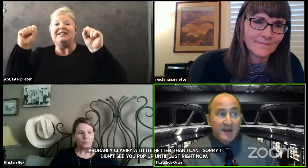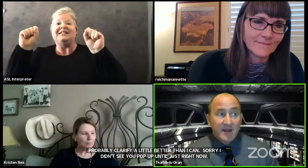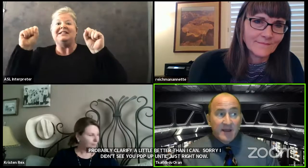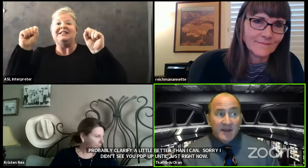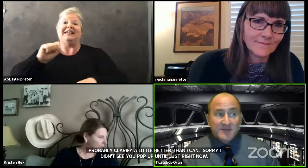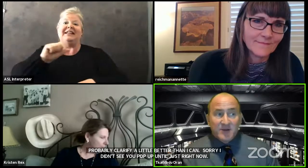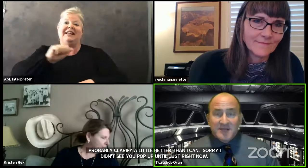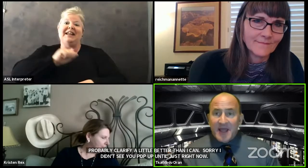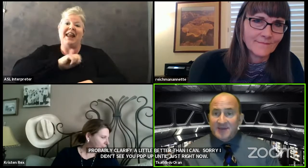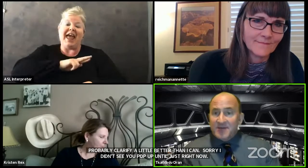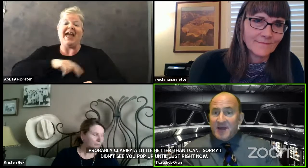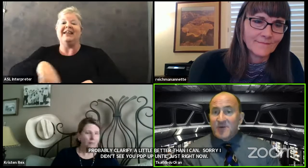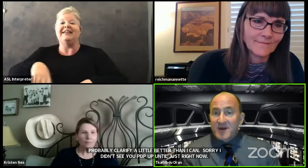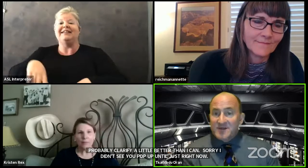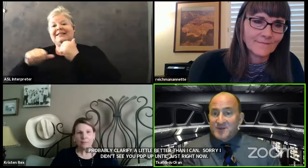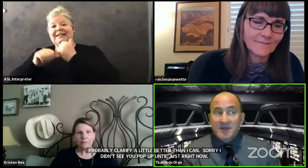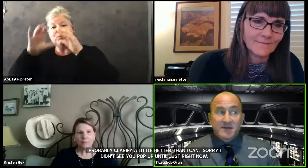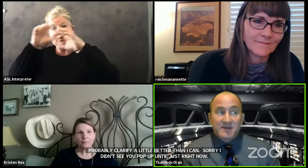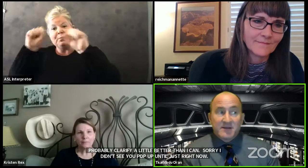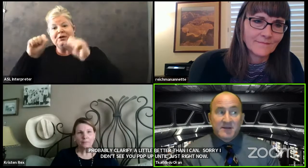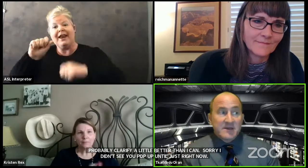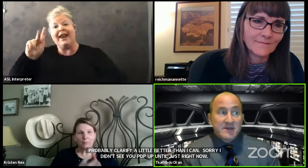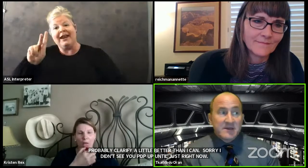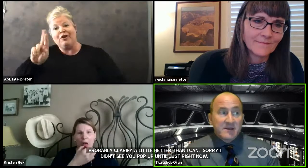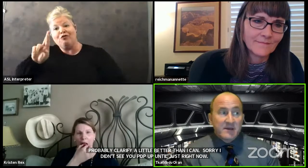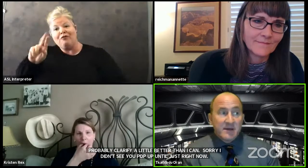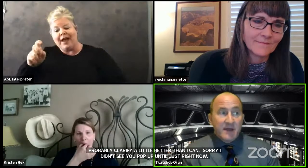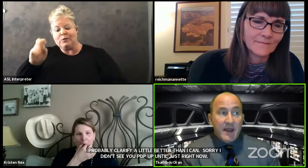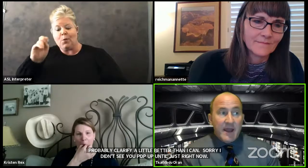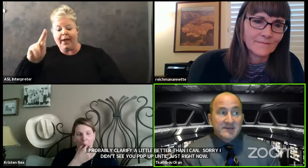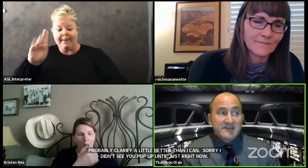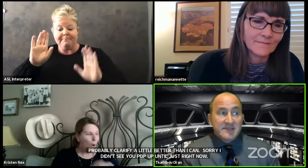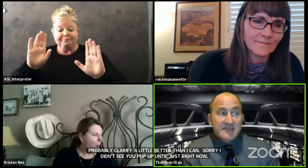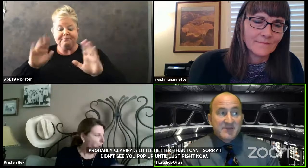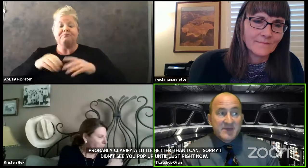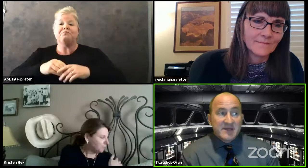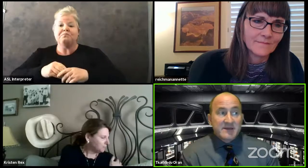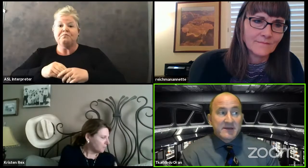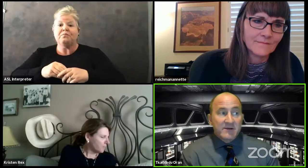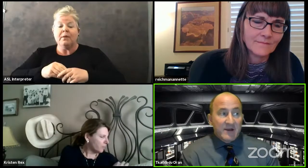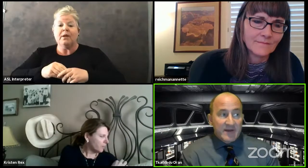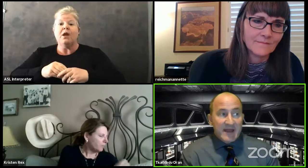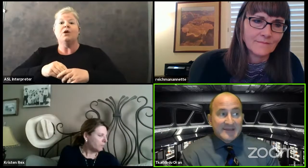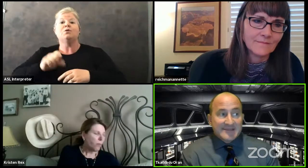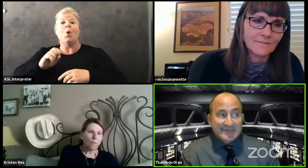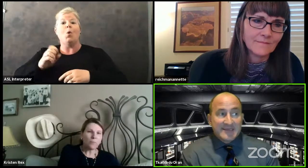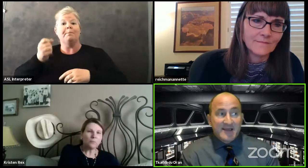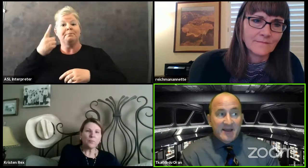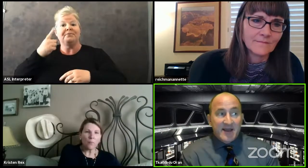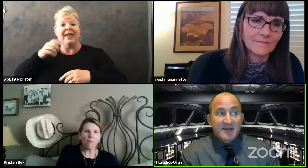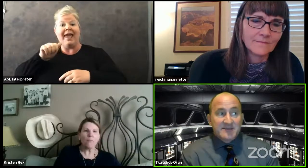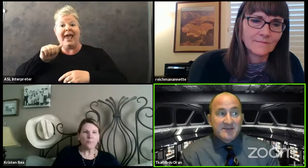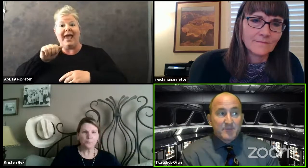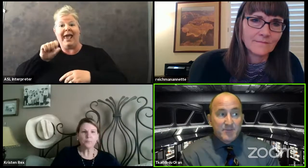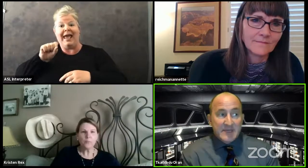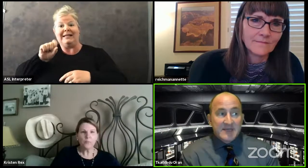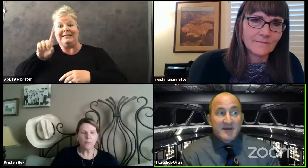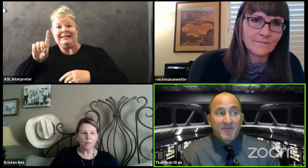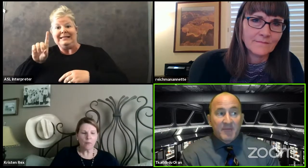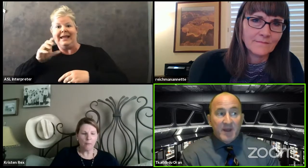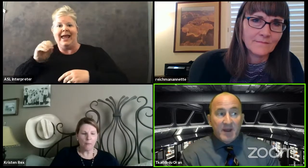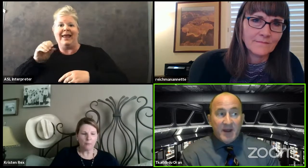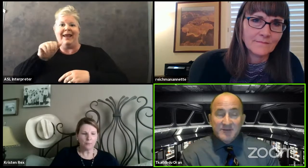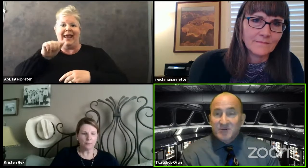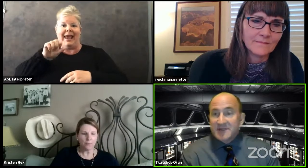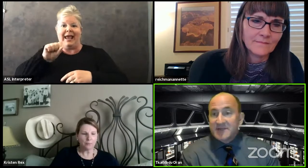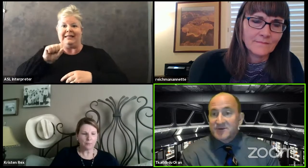rex so to answer that question the asdb or the asd and asb